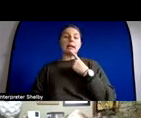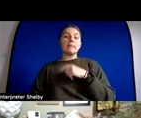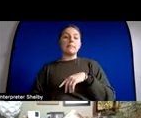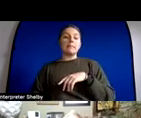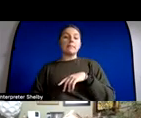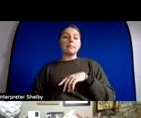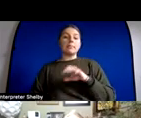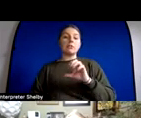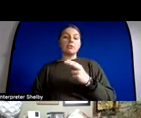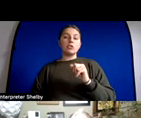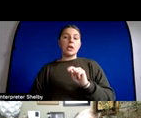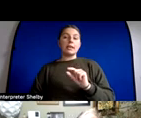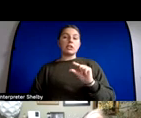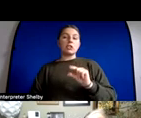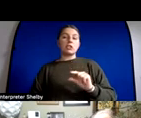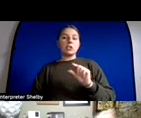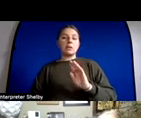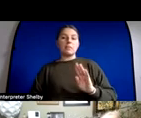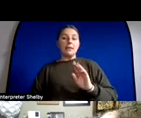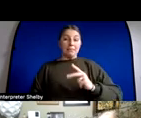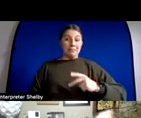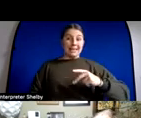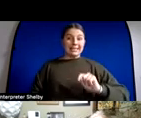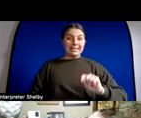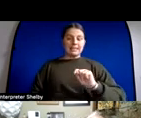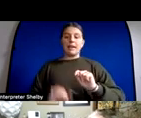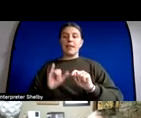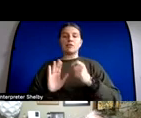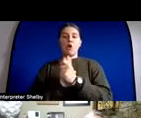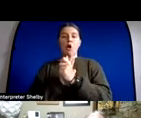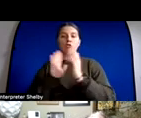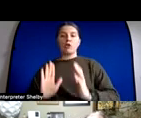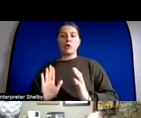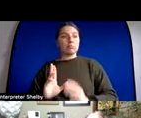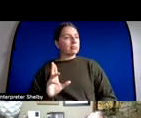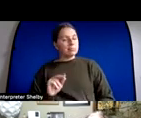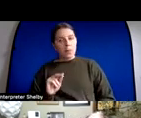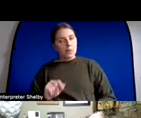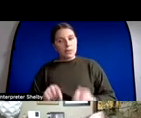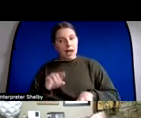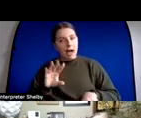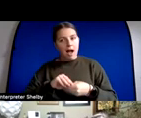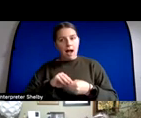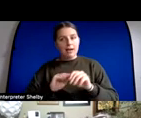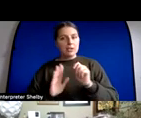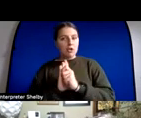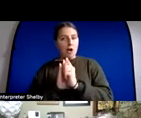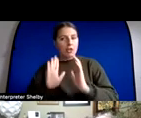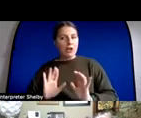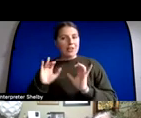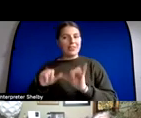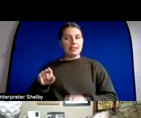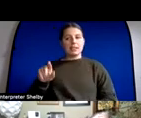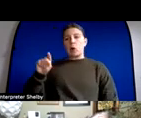scientific research papers but journals are coming back and saying no you can't list them as an author you have to describe it as a tool